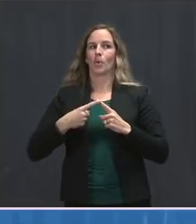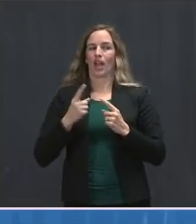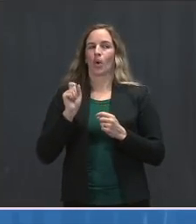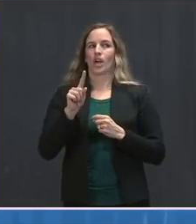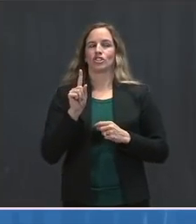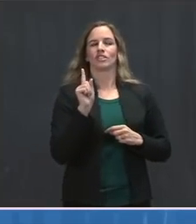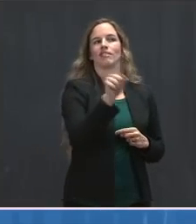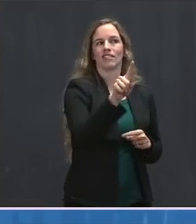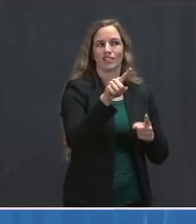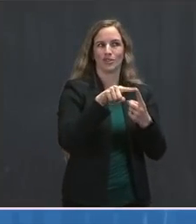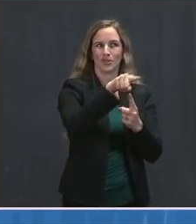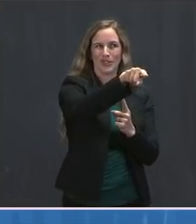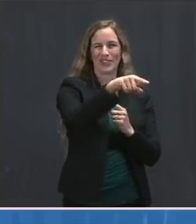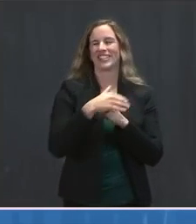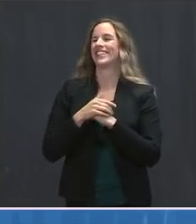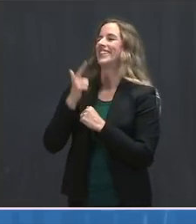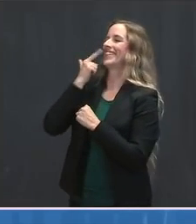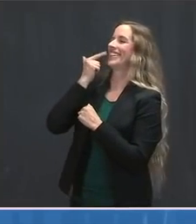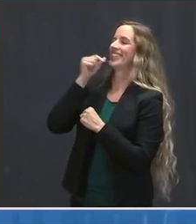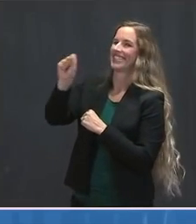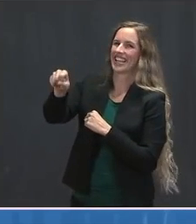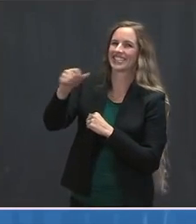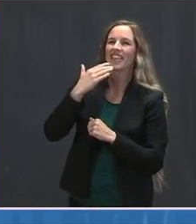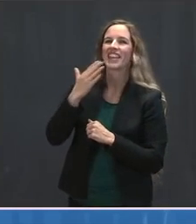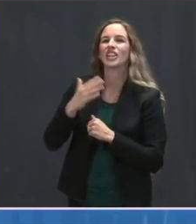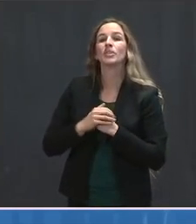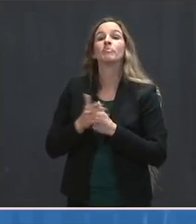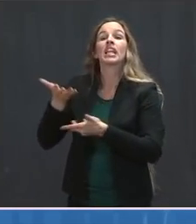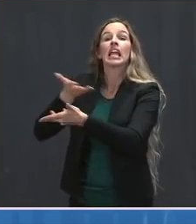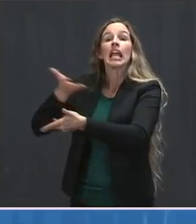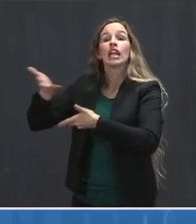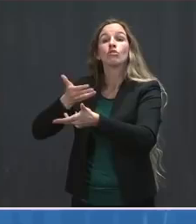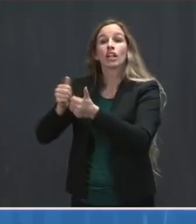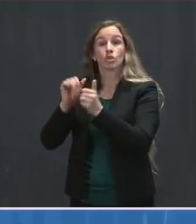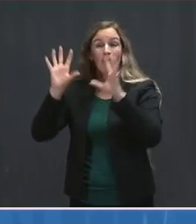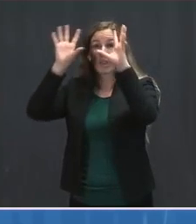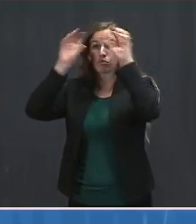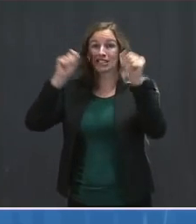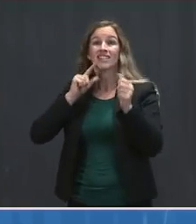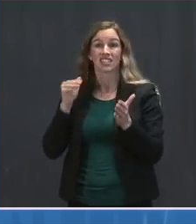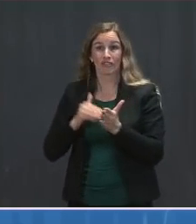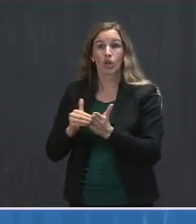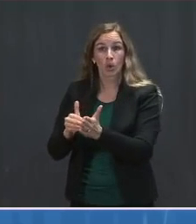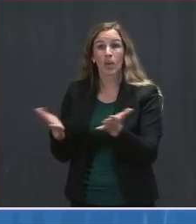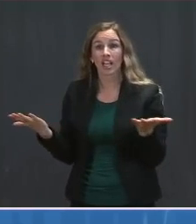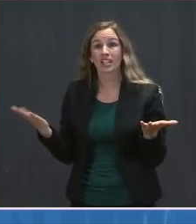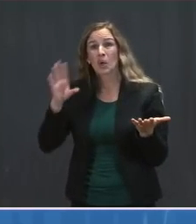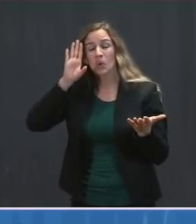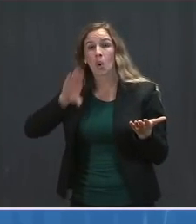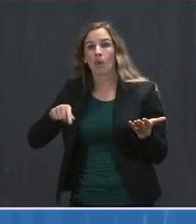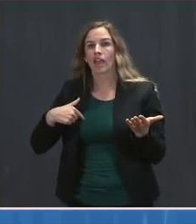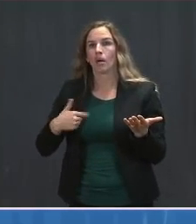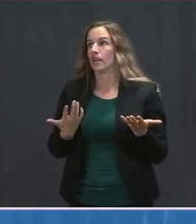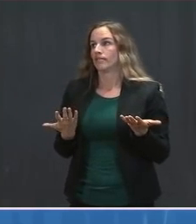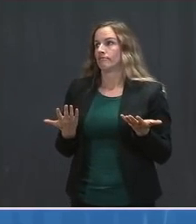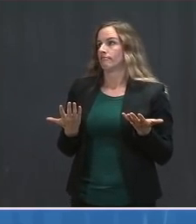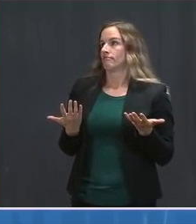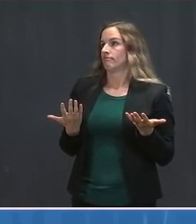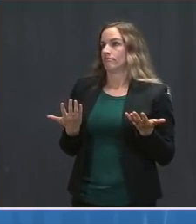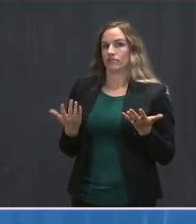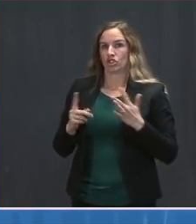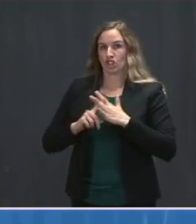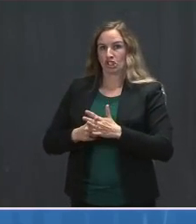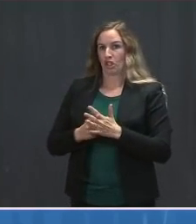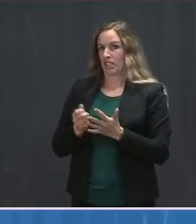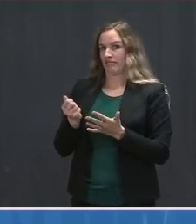the interaction with the President is frequent. I mean, we've only been at this now, you know, for just a